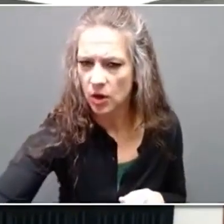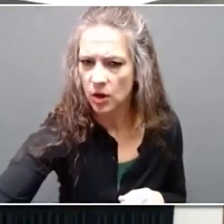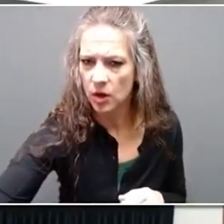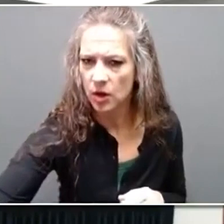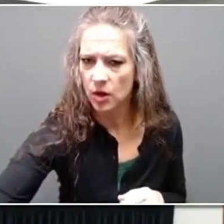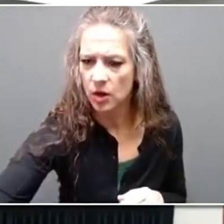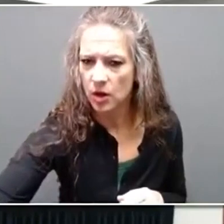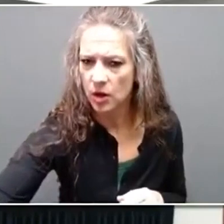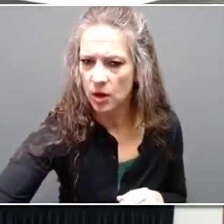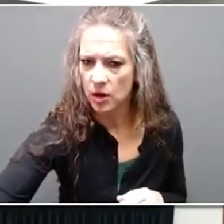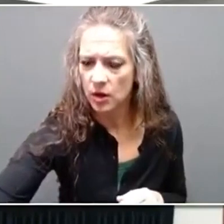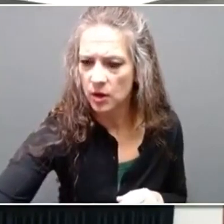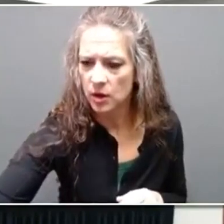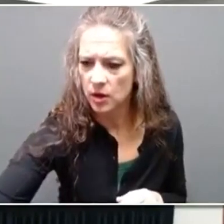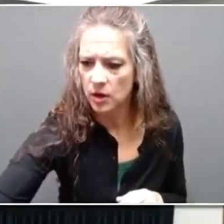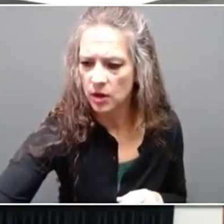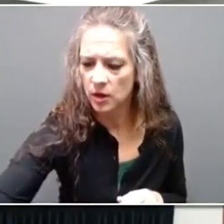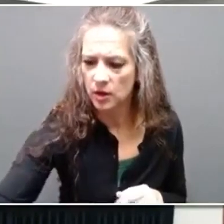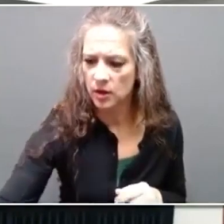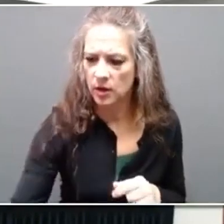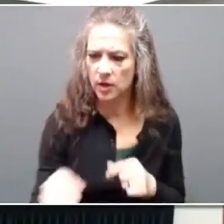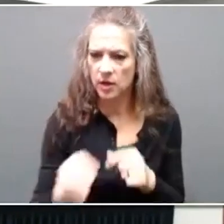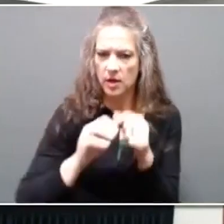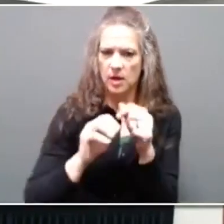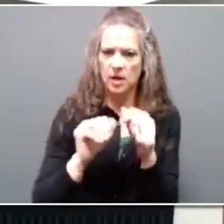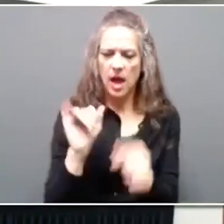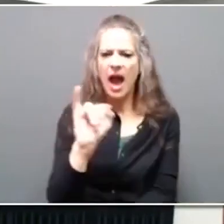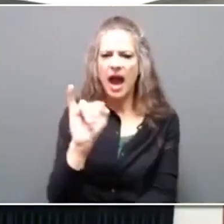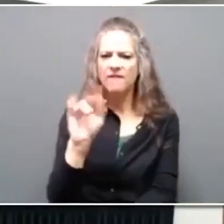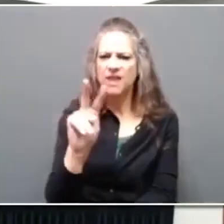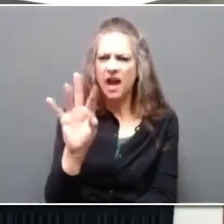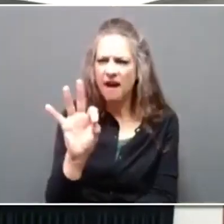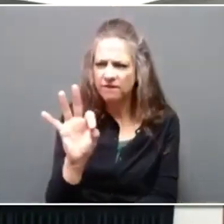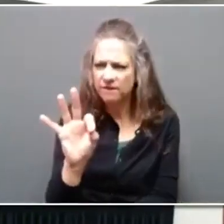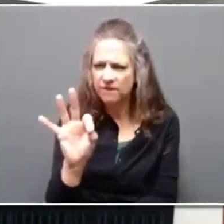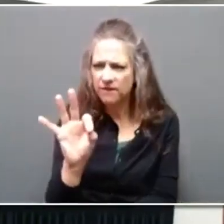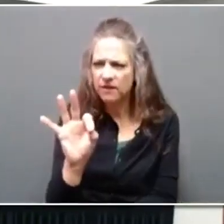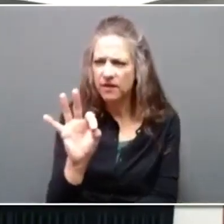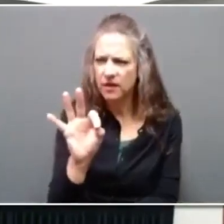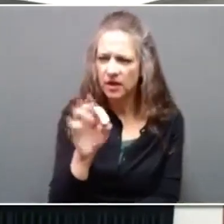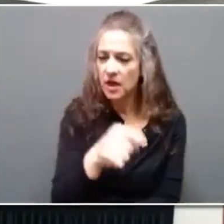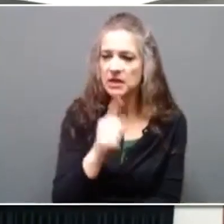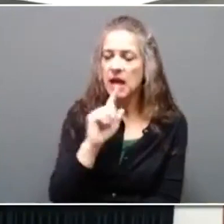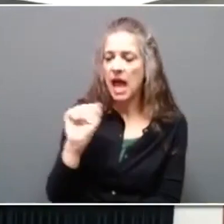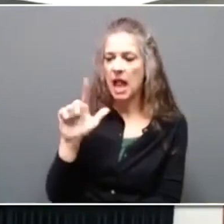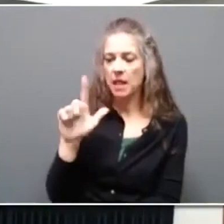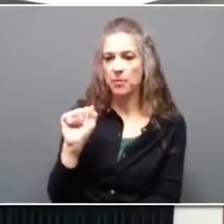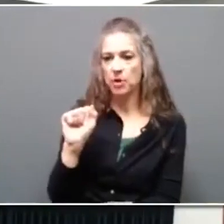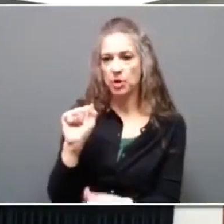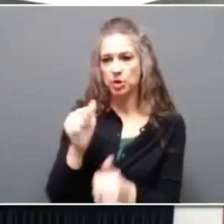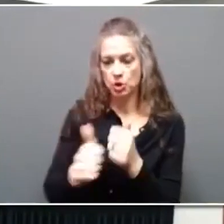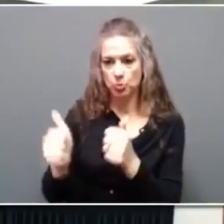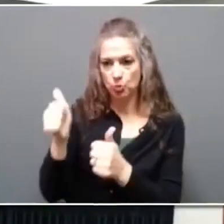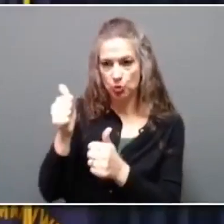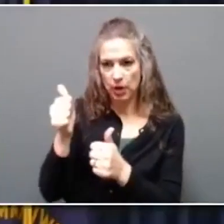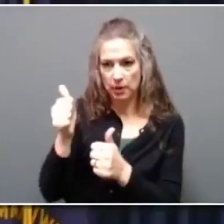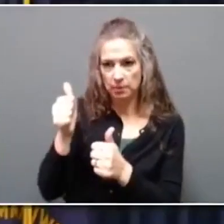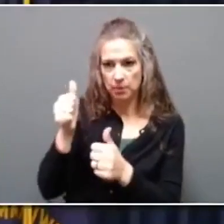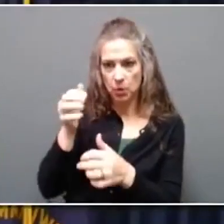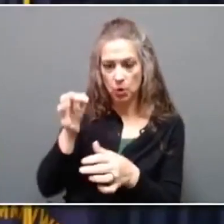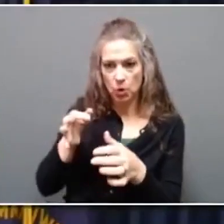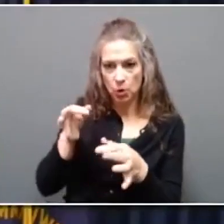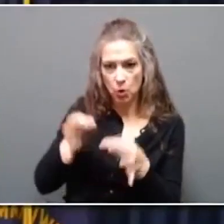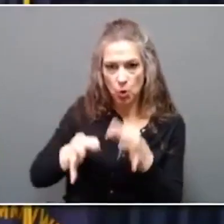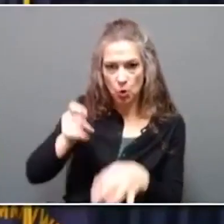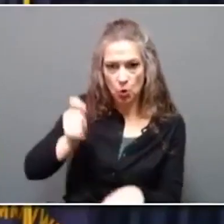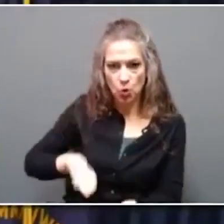in Kentucky protecting IVF? The Alabama Supreme Court ruling is horrendous, it's